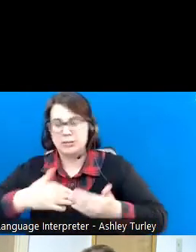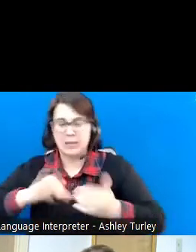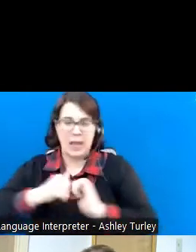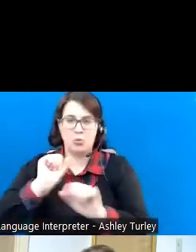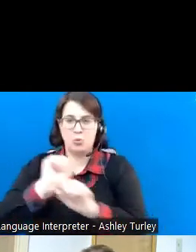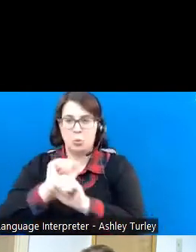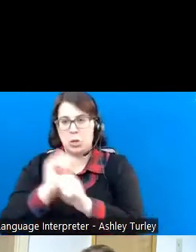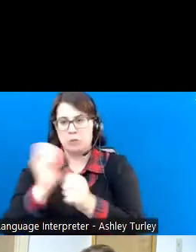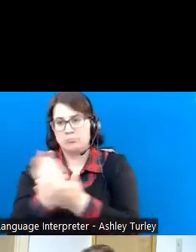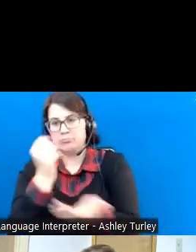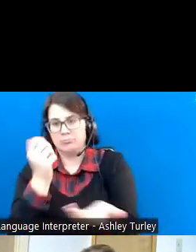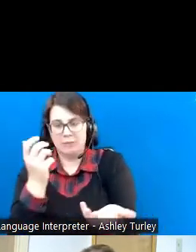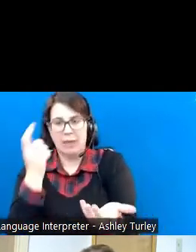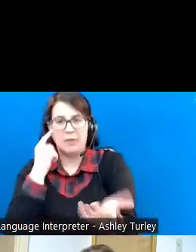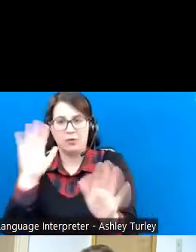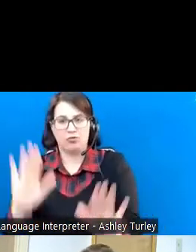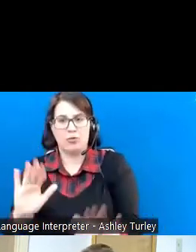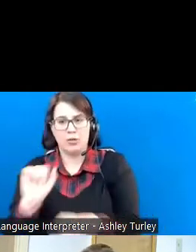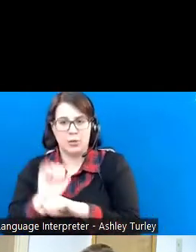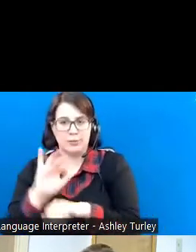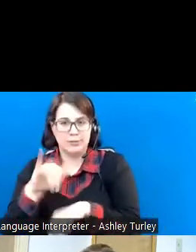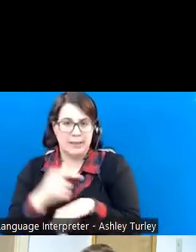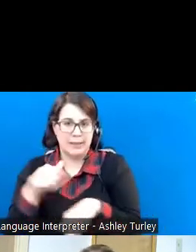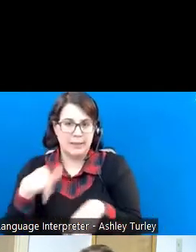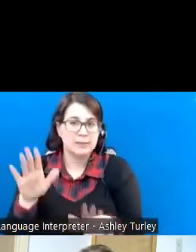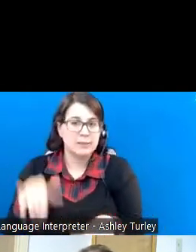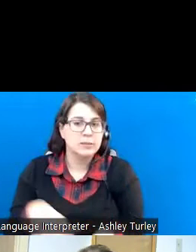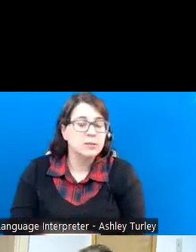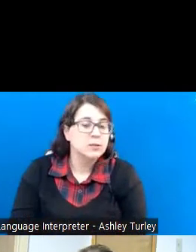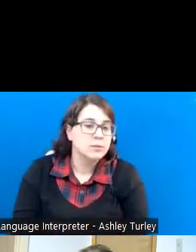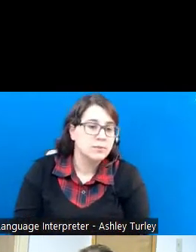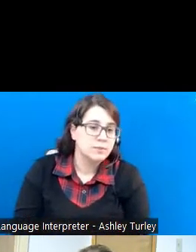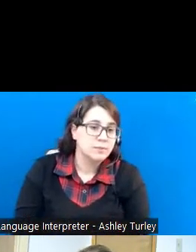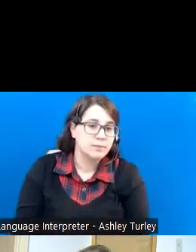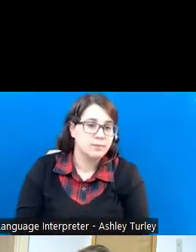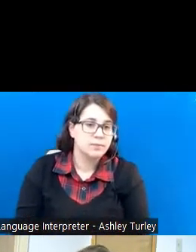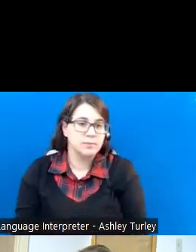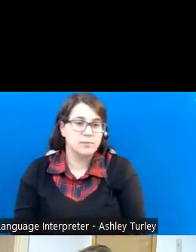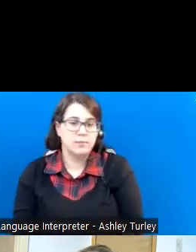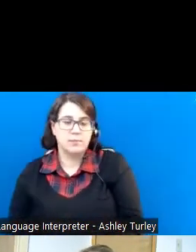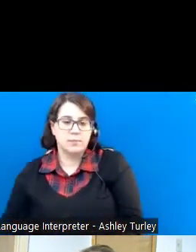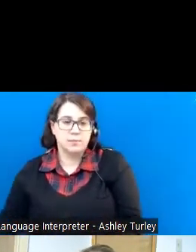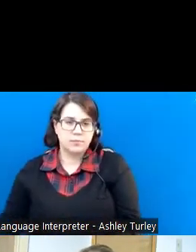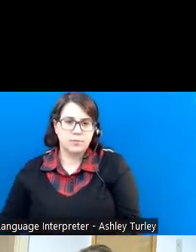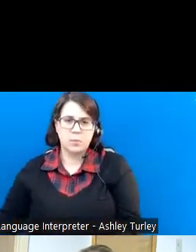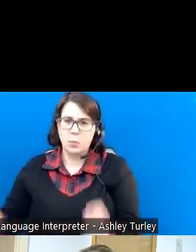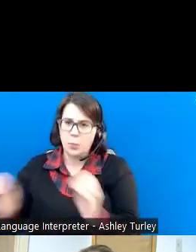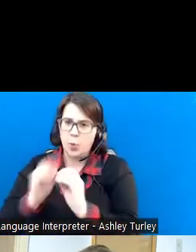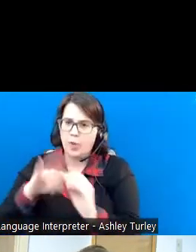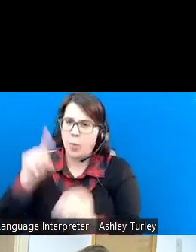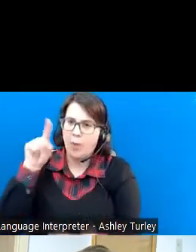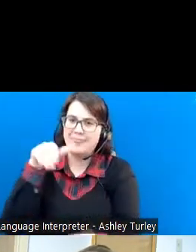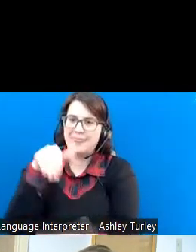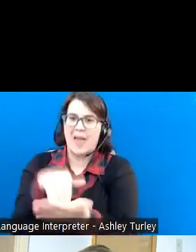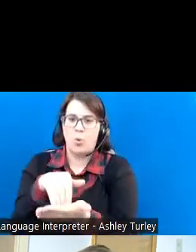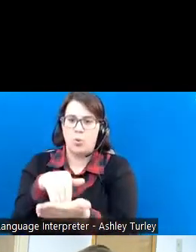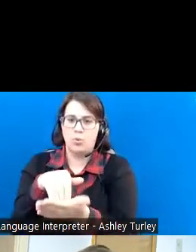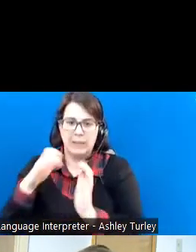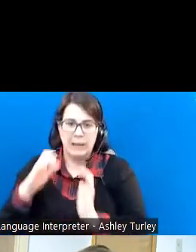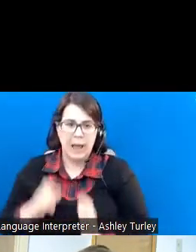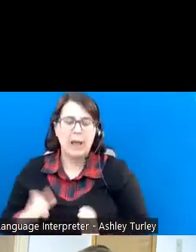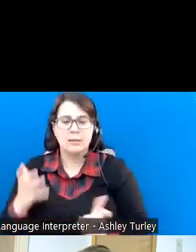employment. So I think she did a great job with that. But more than 1,000 of our clients or potentially